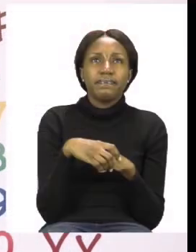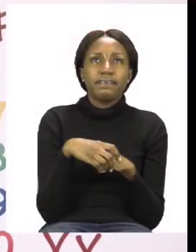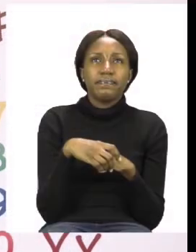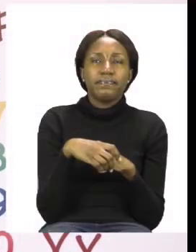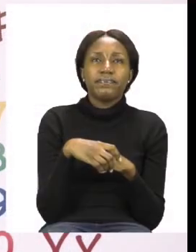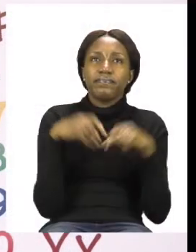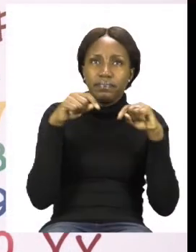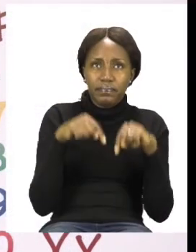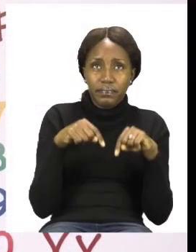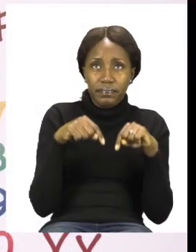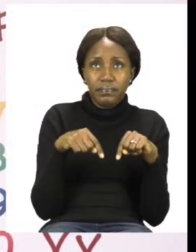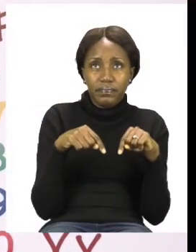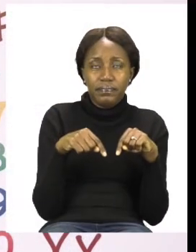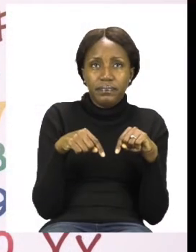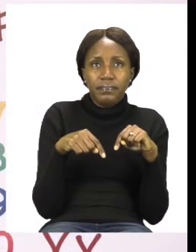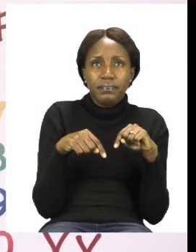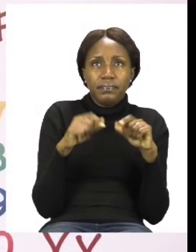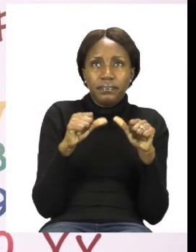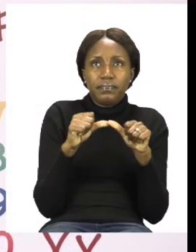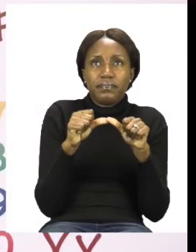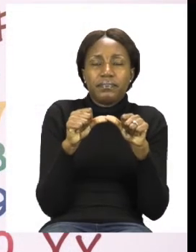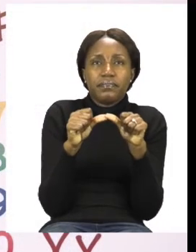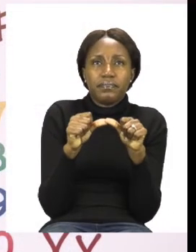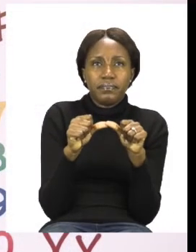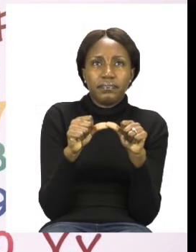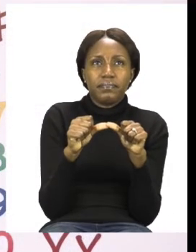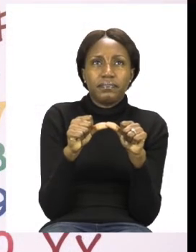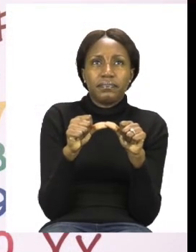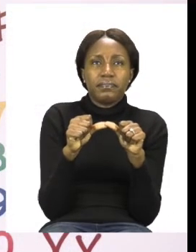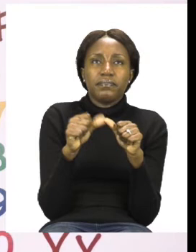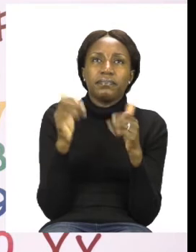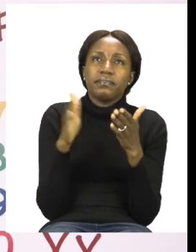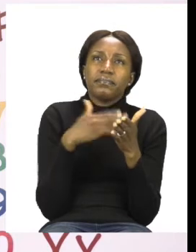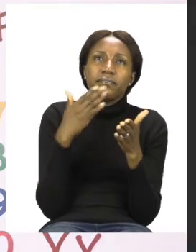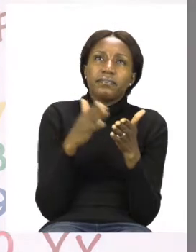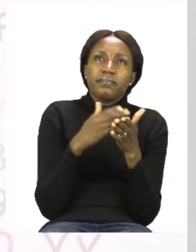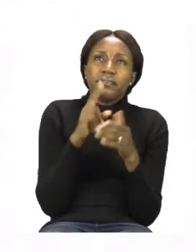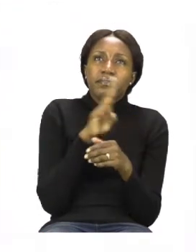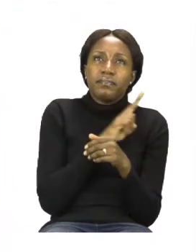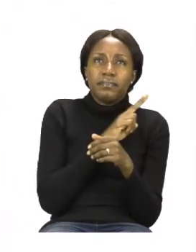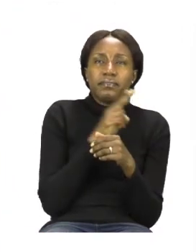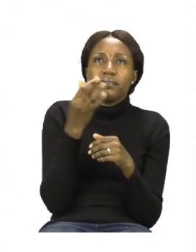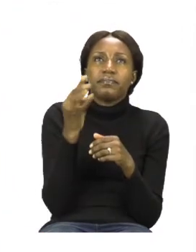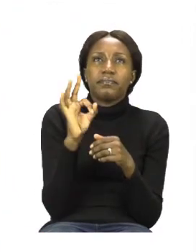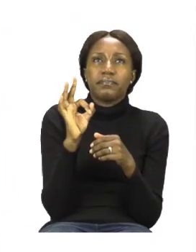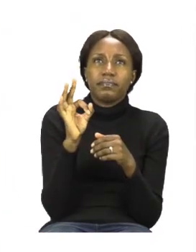Now boys and girls, let's move on to our next activity on page 29.